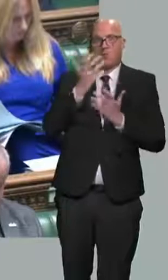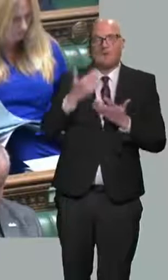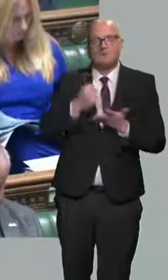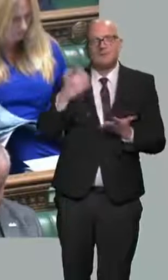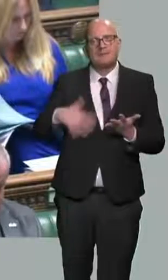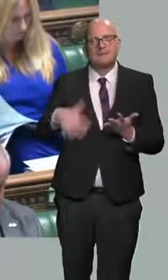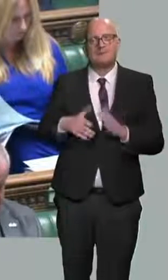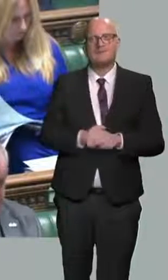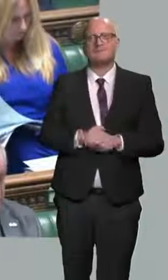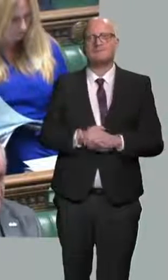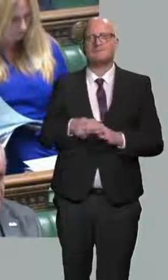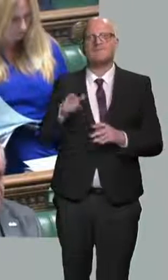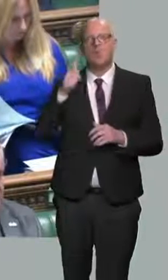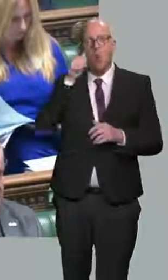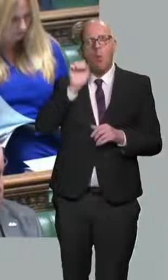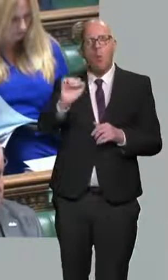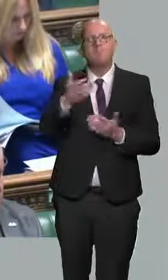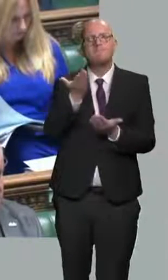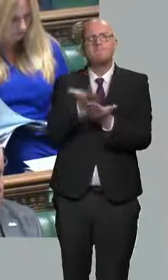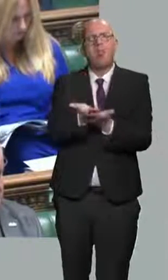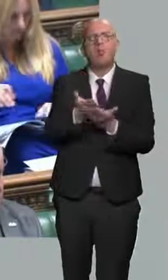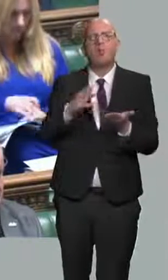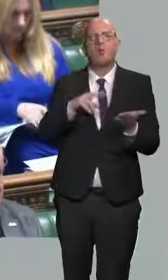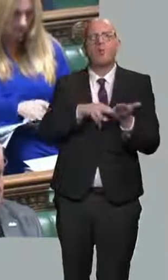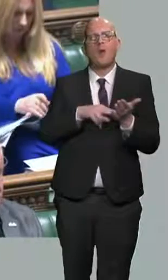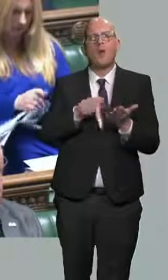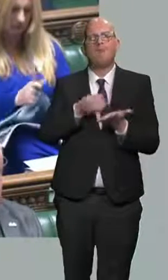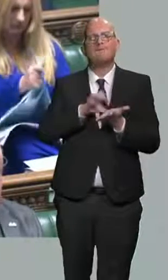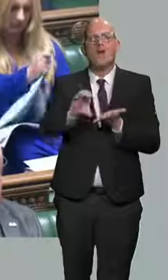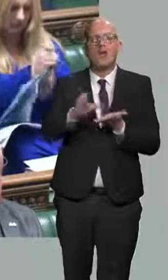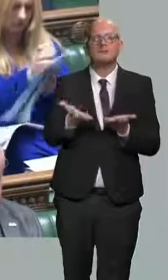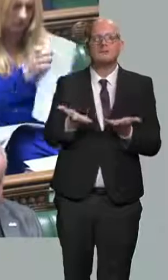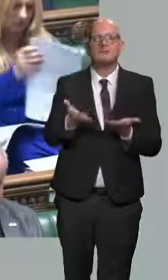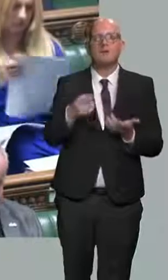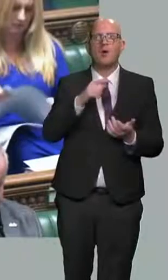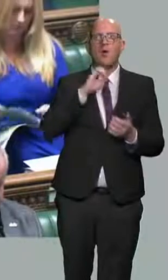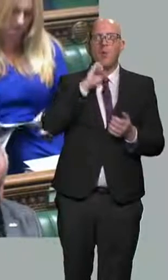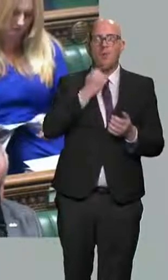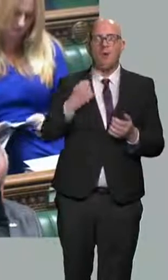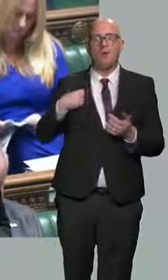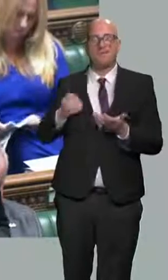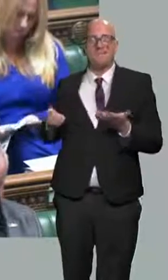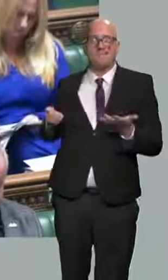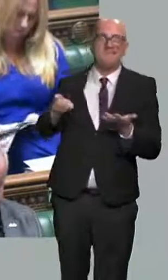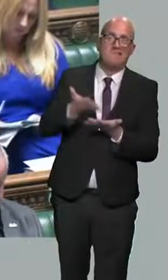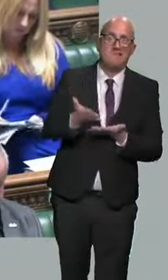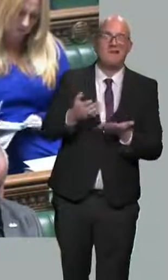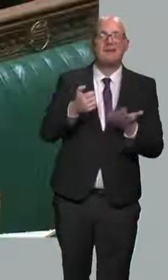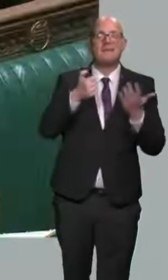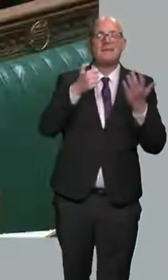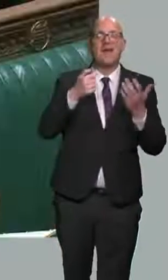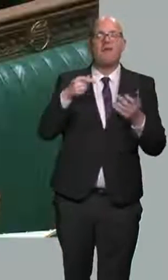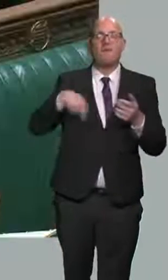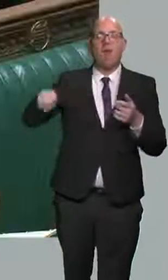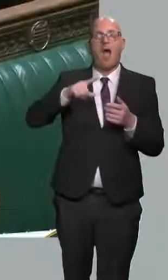already from the Nuclear Financing Bill that what the government already proposes will add £63 billion to people's energy